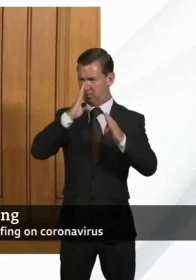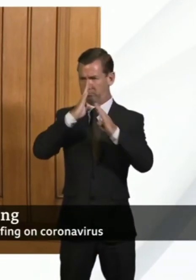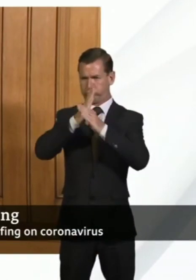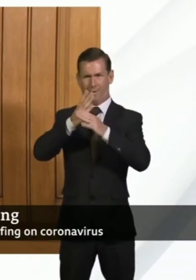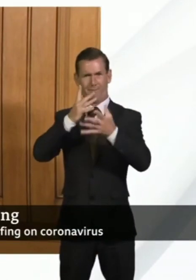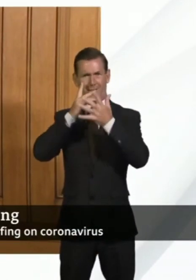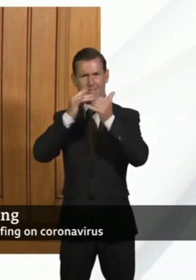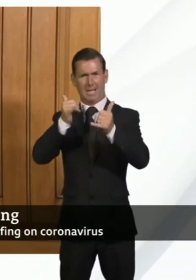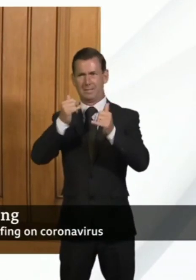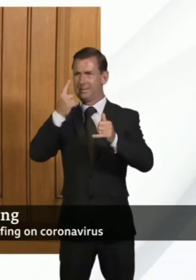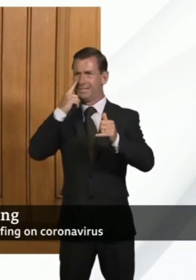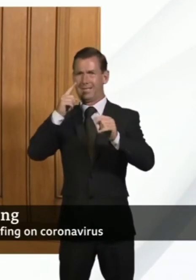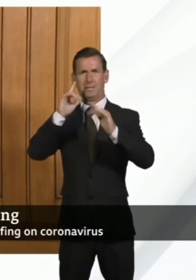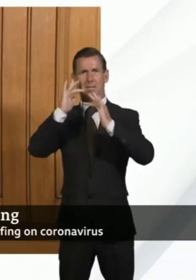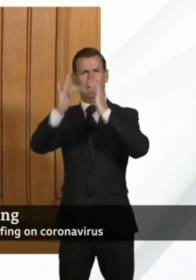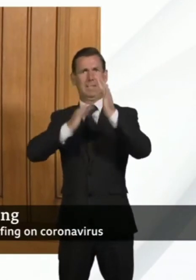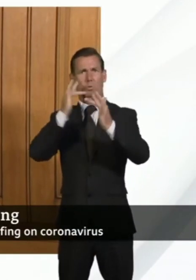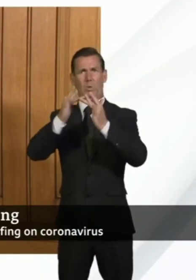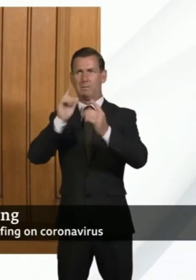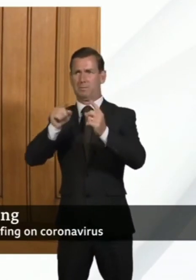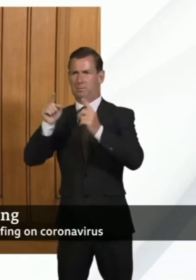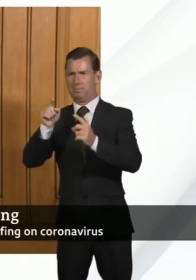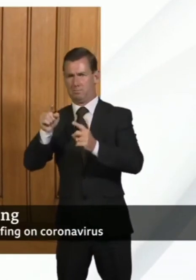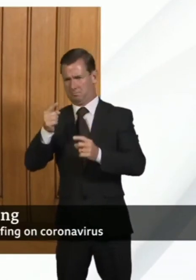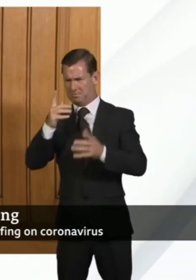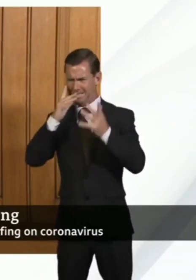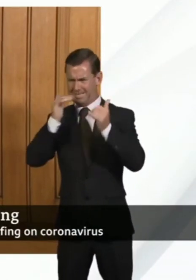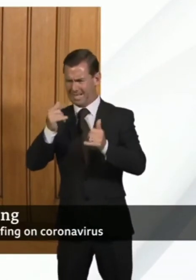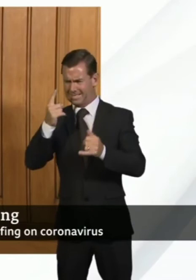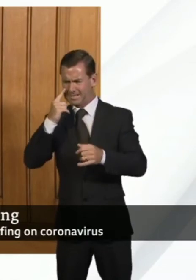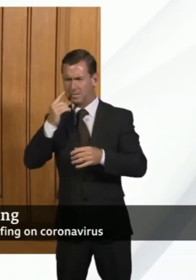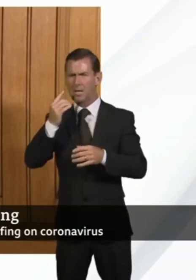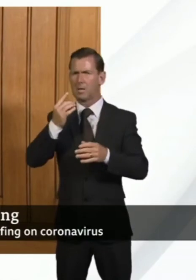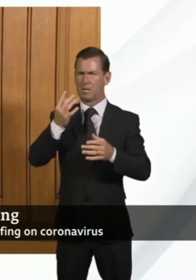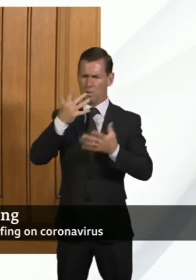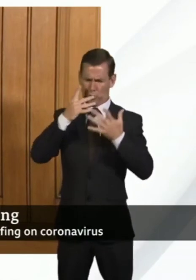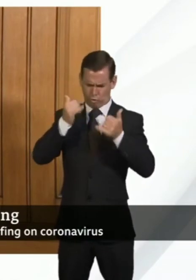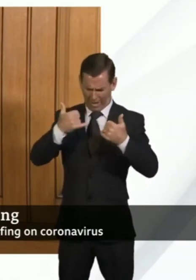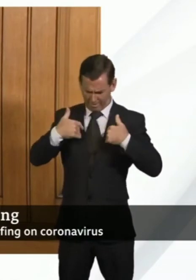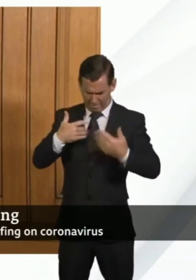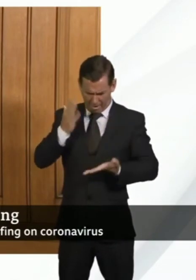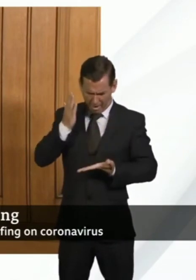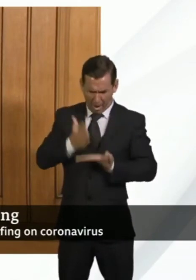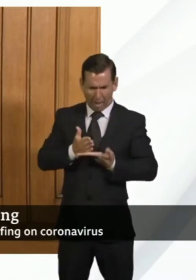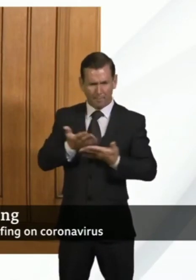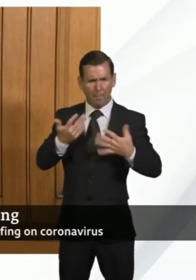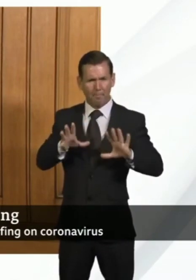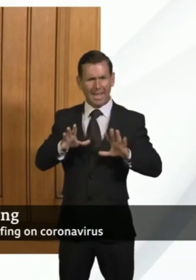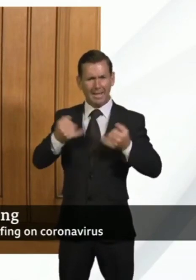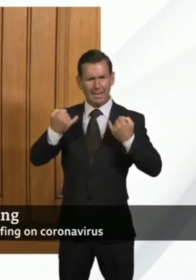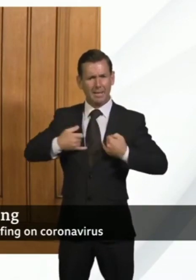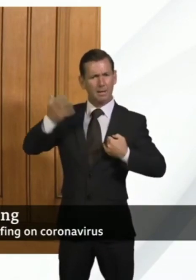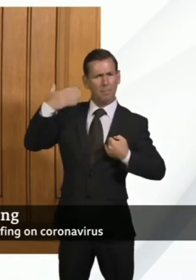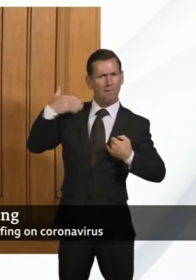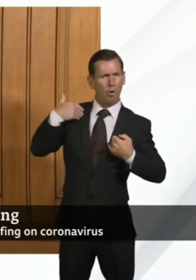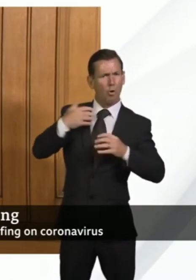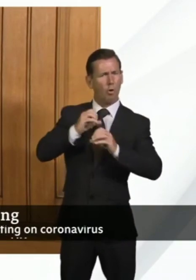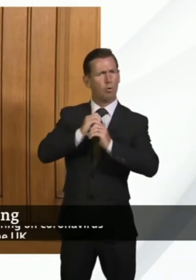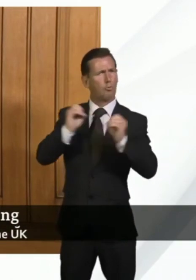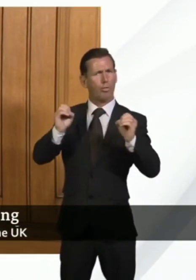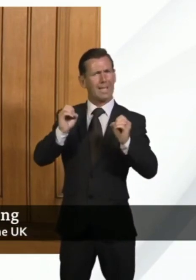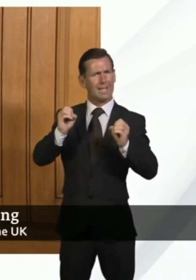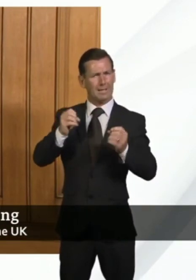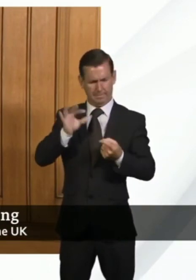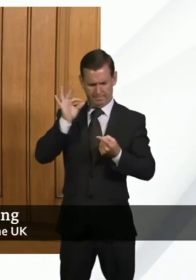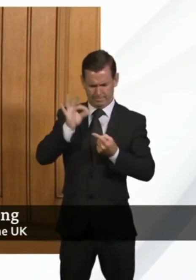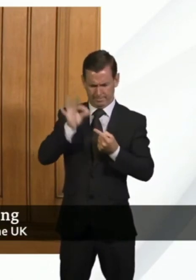becoming available and I would have most confidence in that evaluation process because I think that gives it the stamp